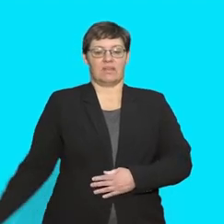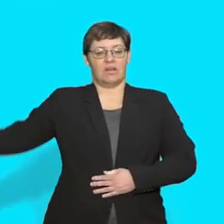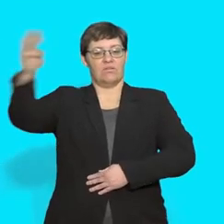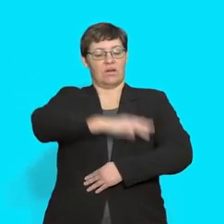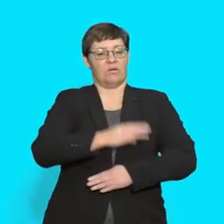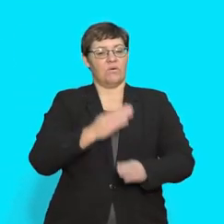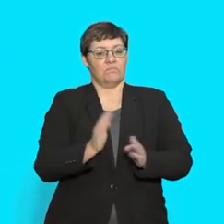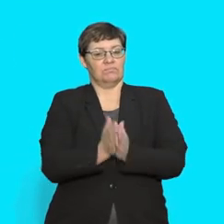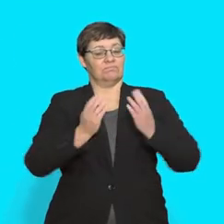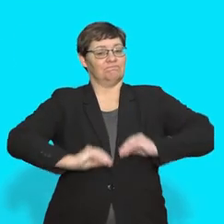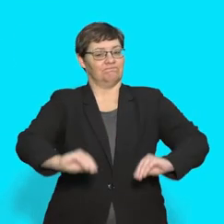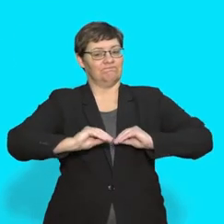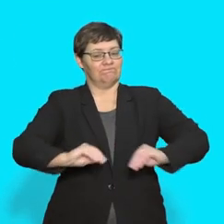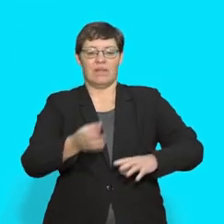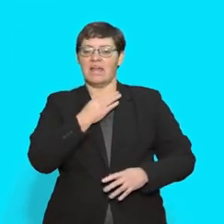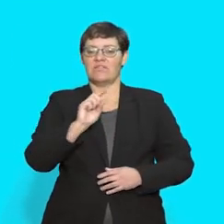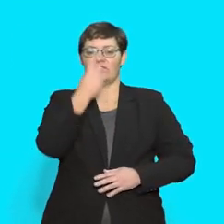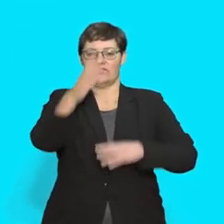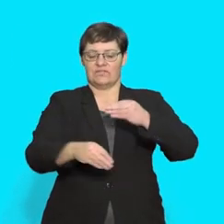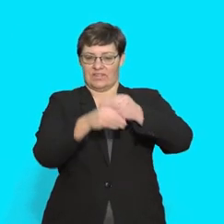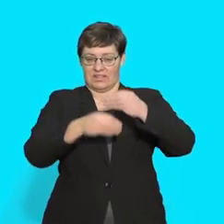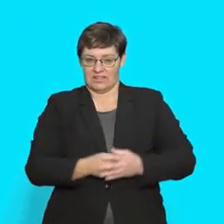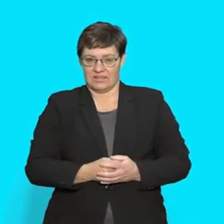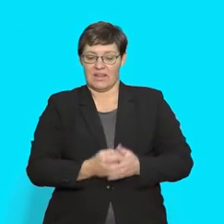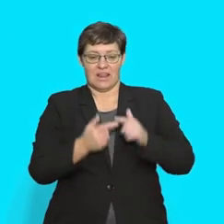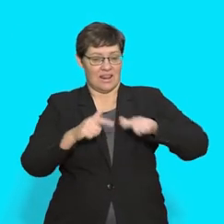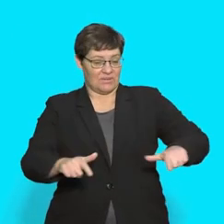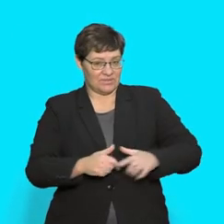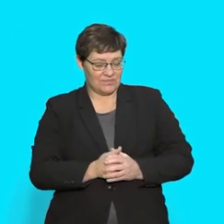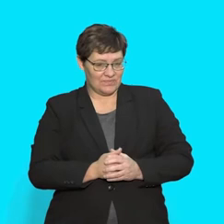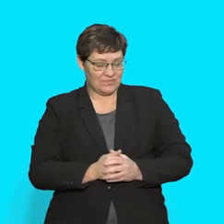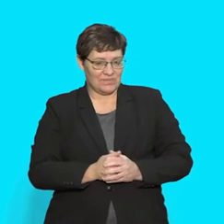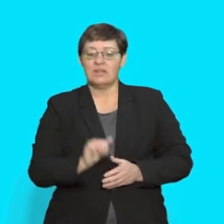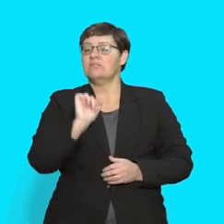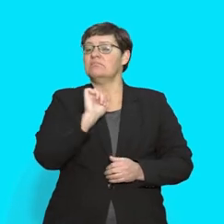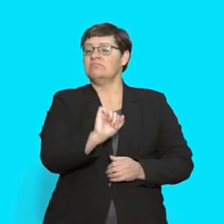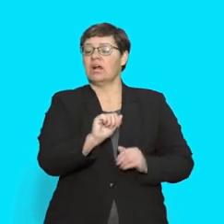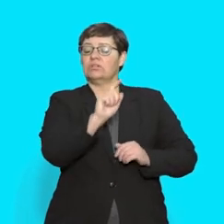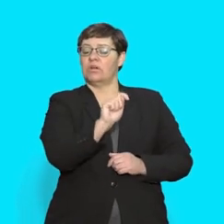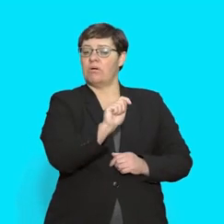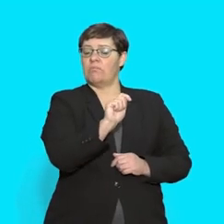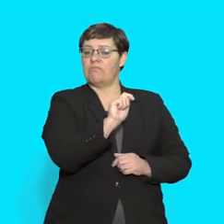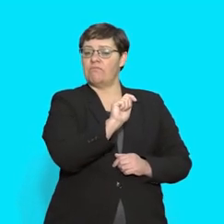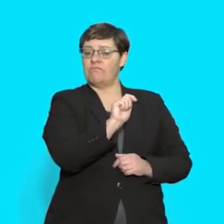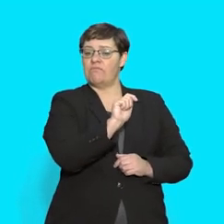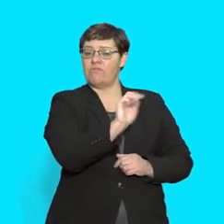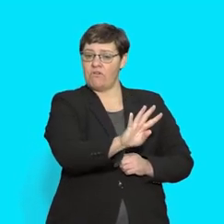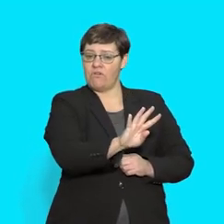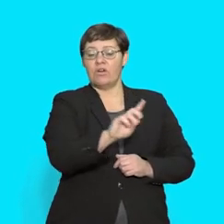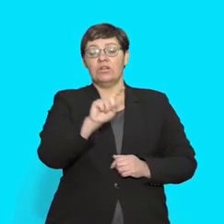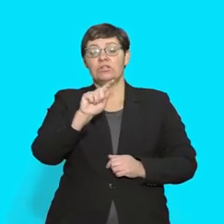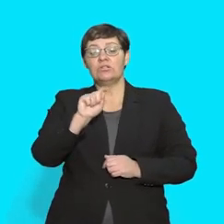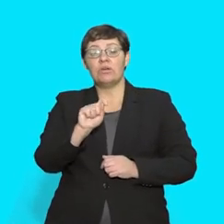This is a Rainbow Workbook lesson for English First Additional Language, Grade 4, Term 3, Lessons 85,